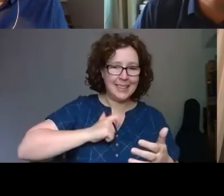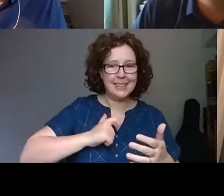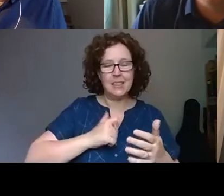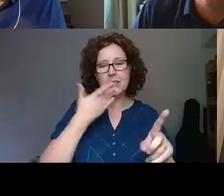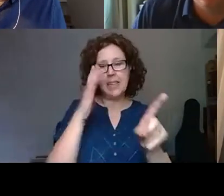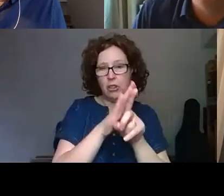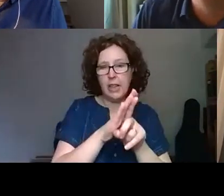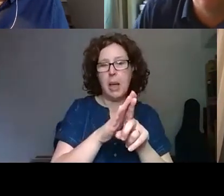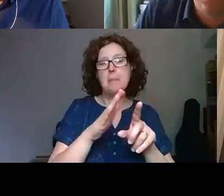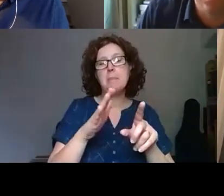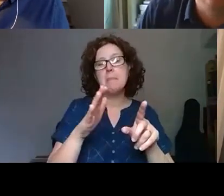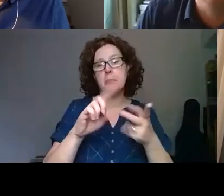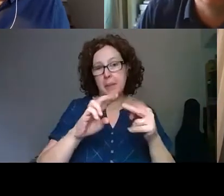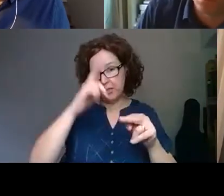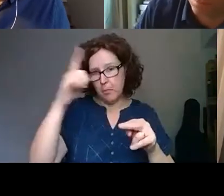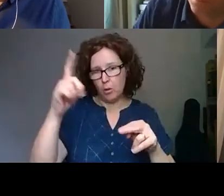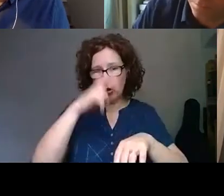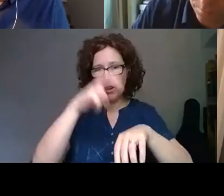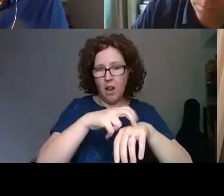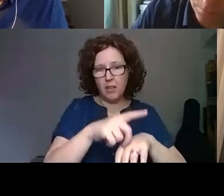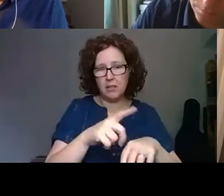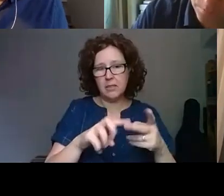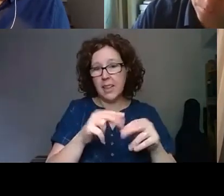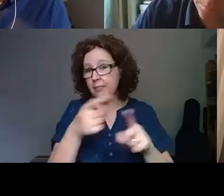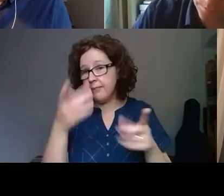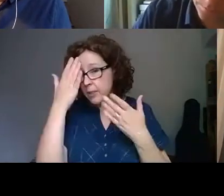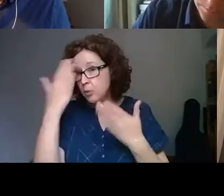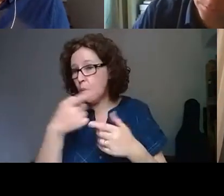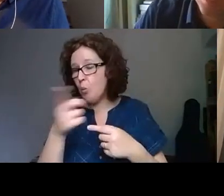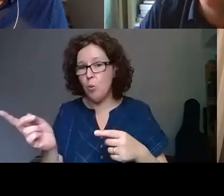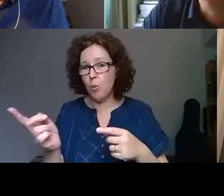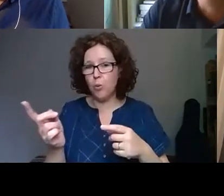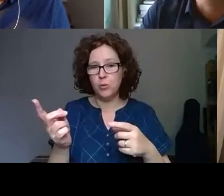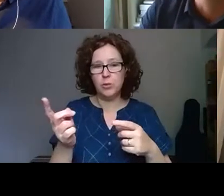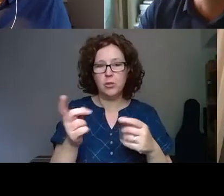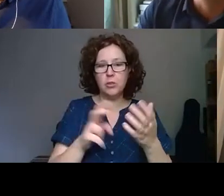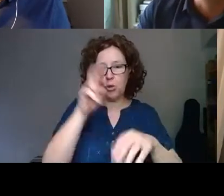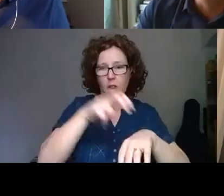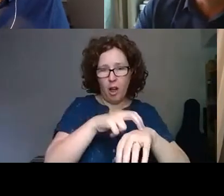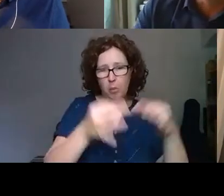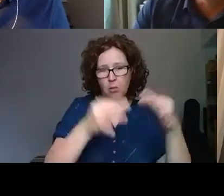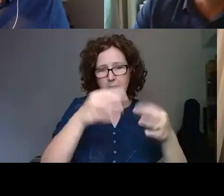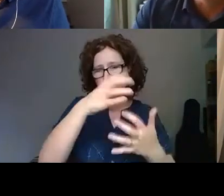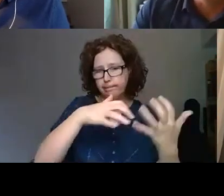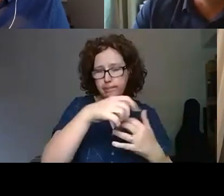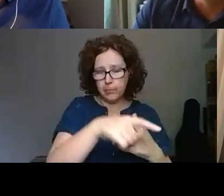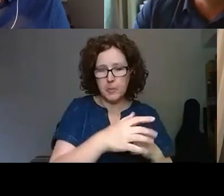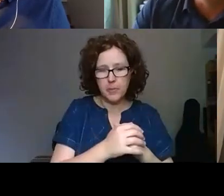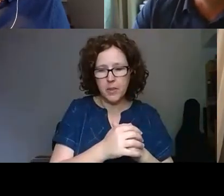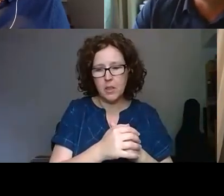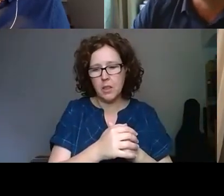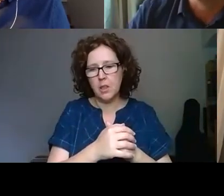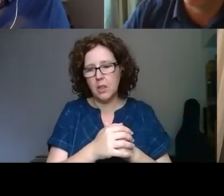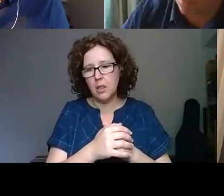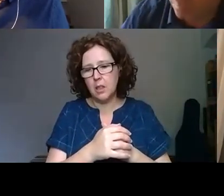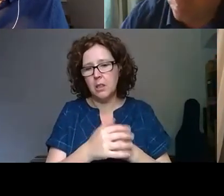in the context of Northern Ireland, for those who may or may not know the intricacies of that. It was a, I suppose,